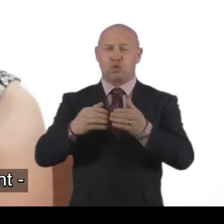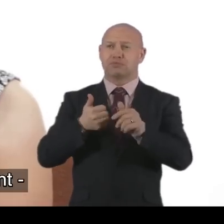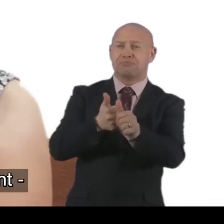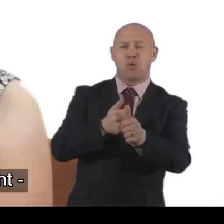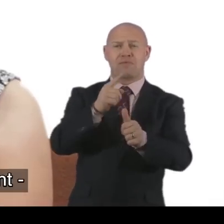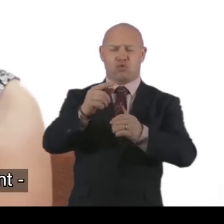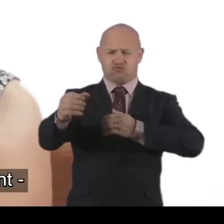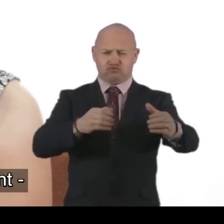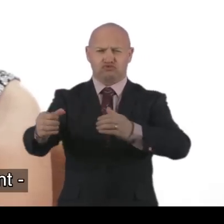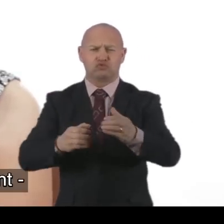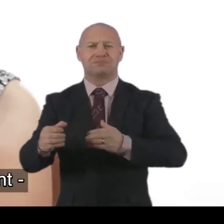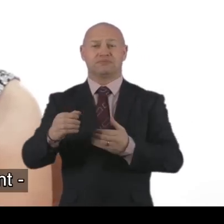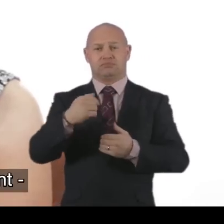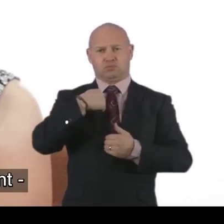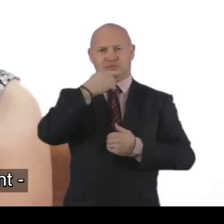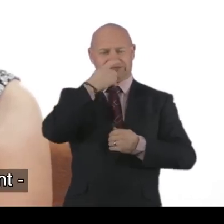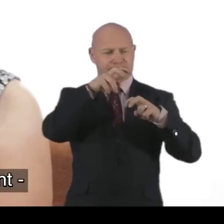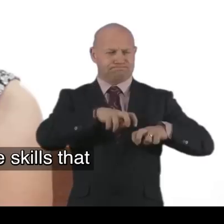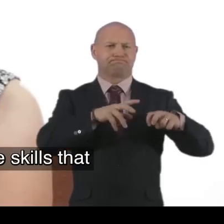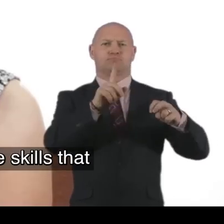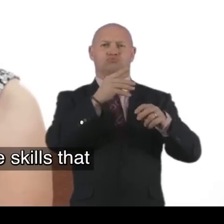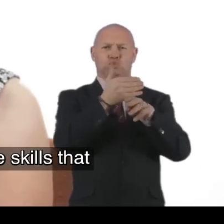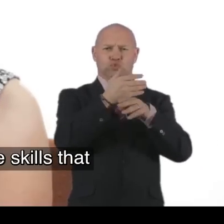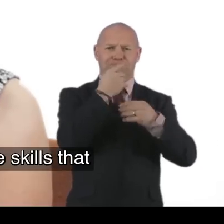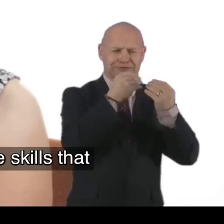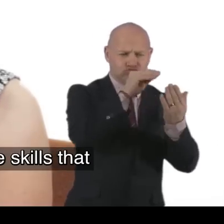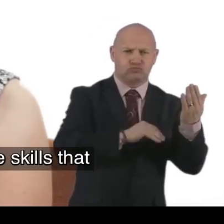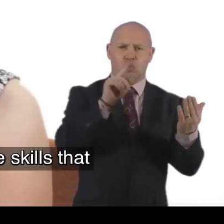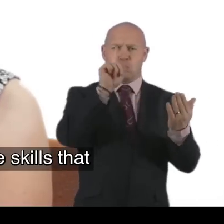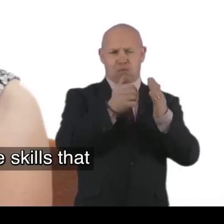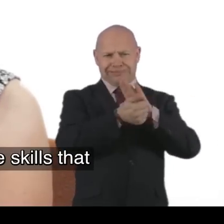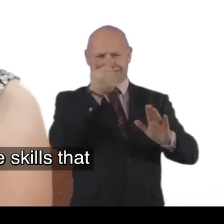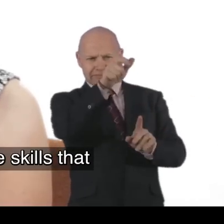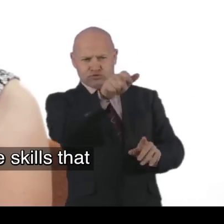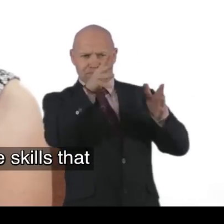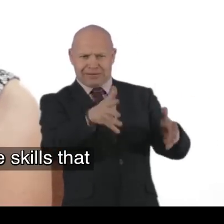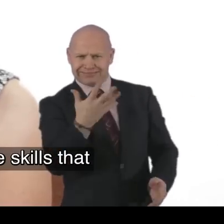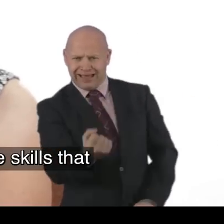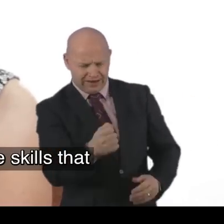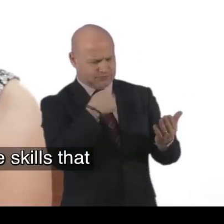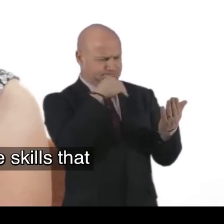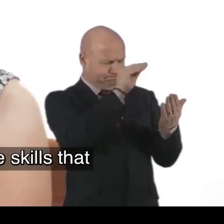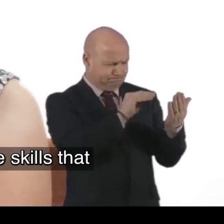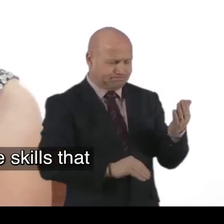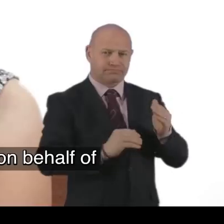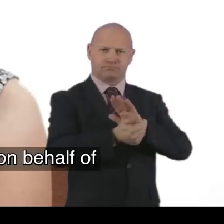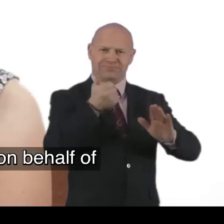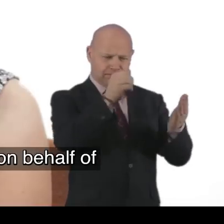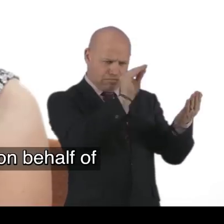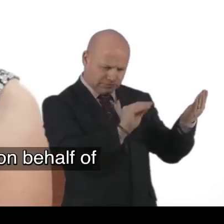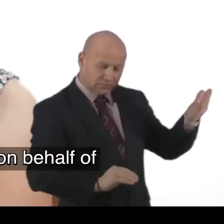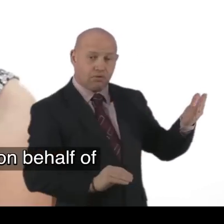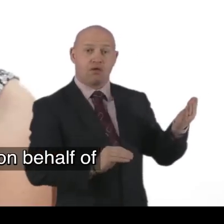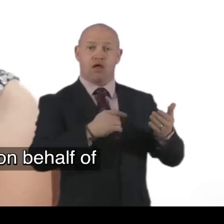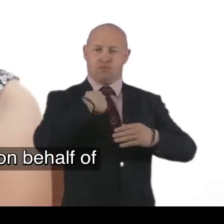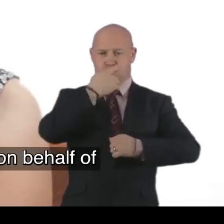full support in recruitment. So we will sit down with the person. Look at a job description. Look at the skills that that person has to have. And we will write